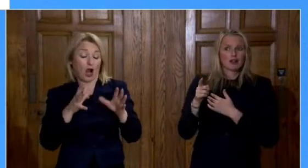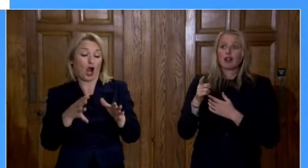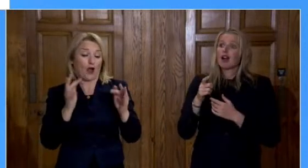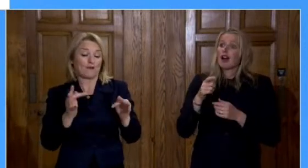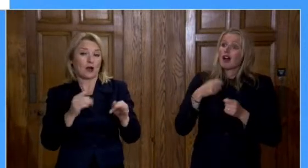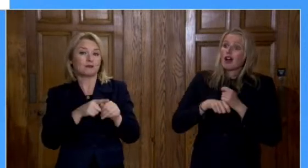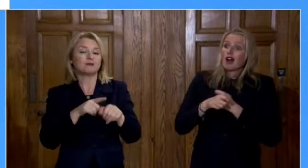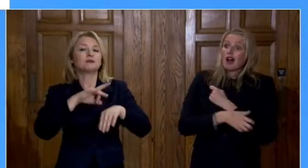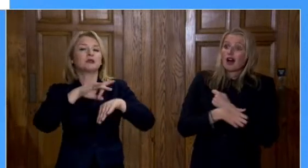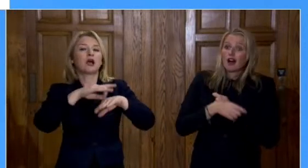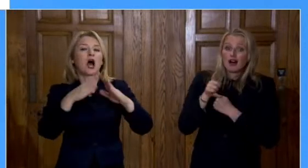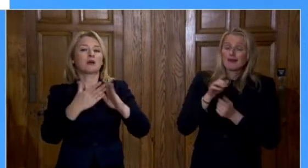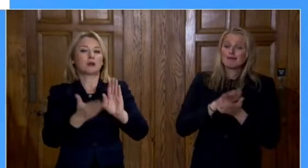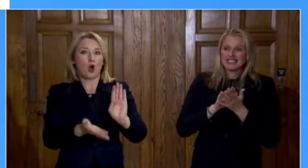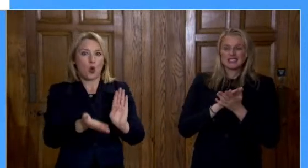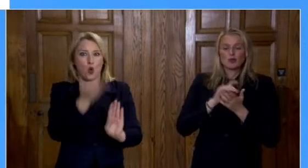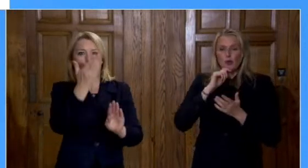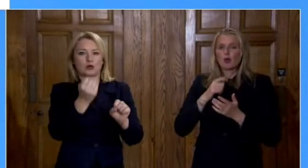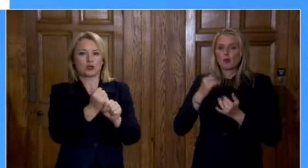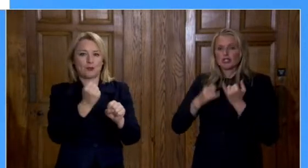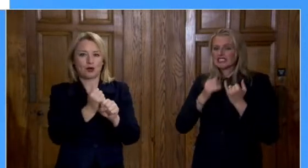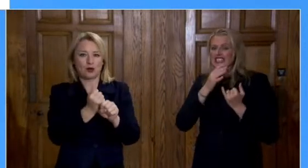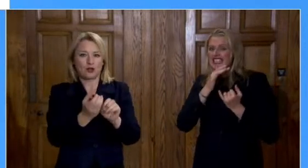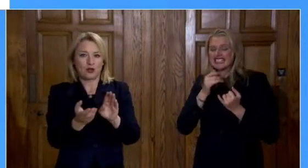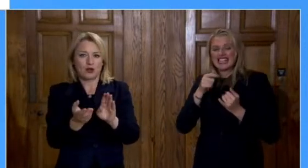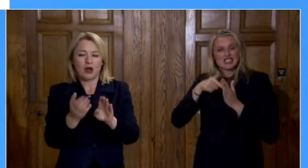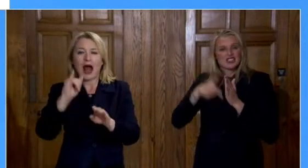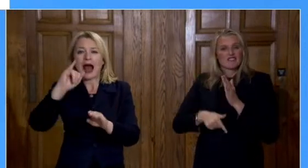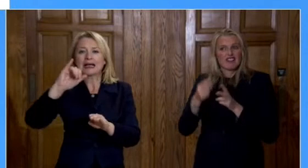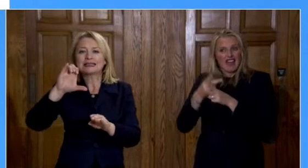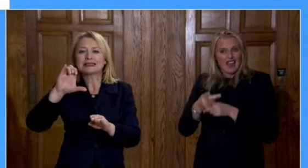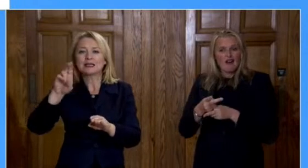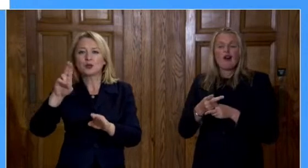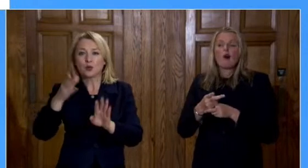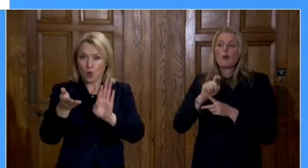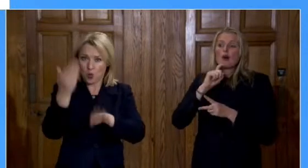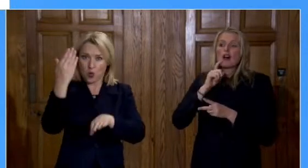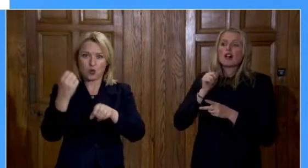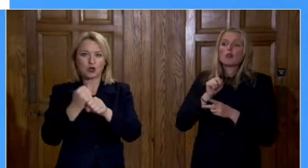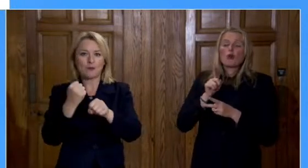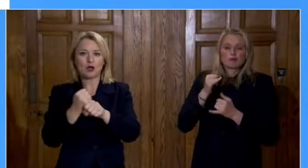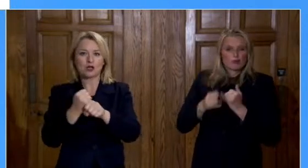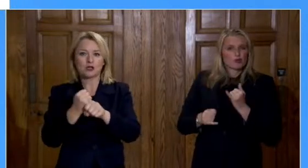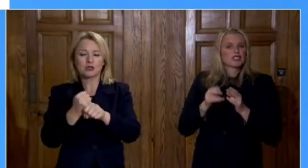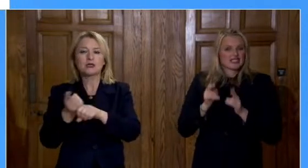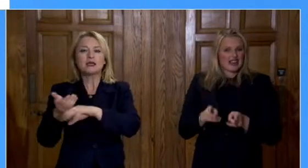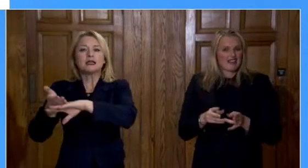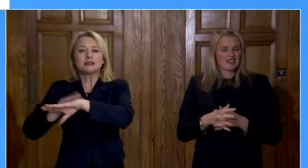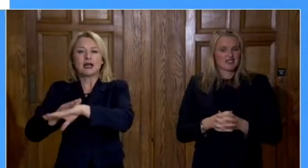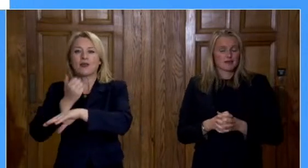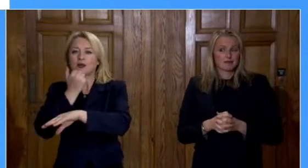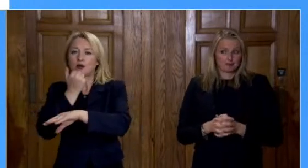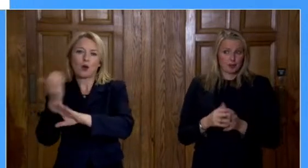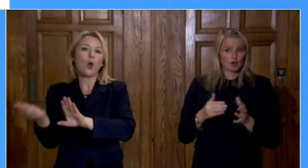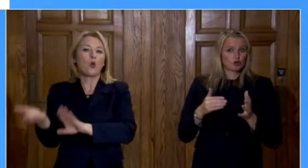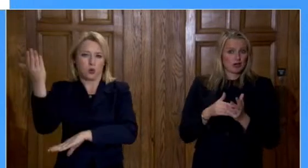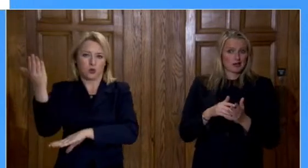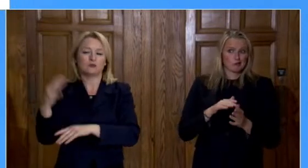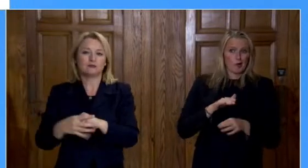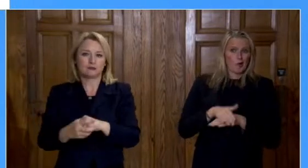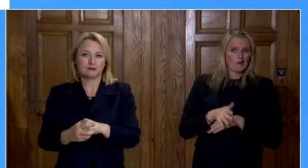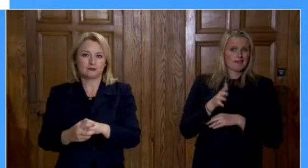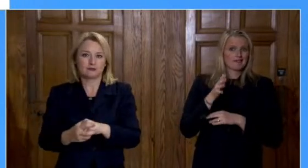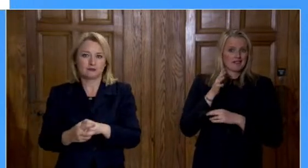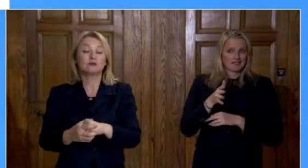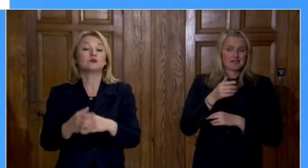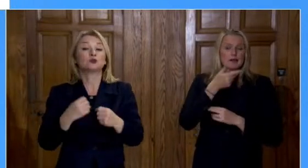occupancy, increased deaths. Today, again, we find ourselves with over 50 hospital in